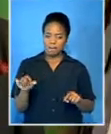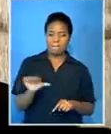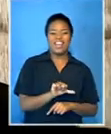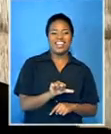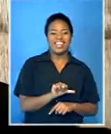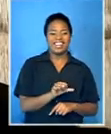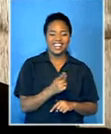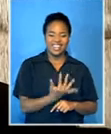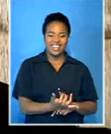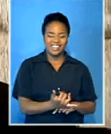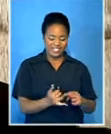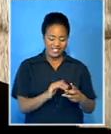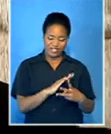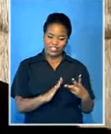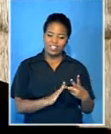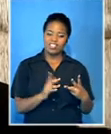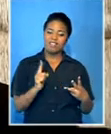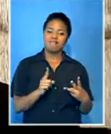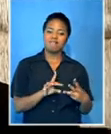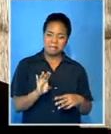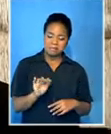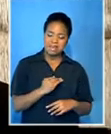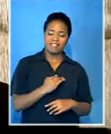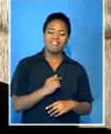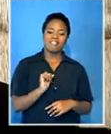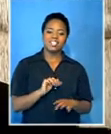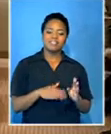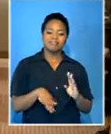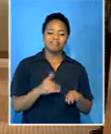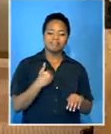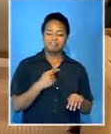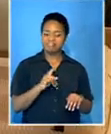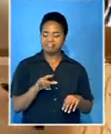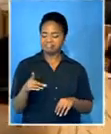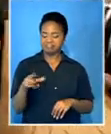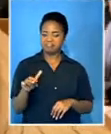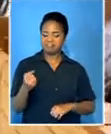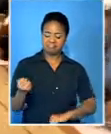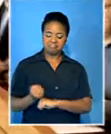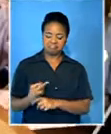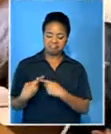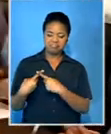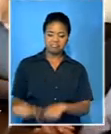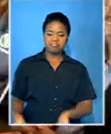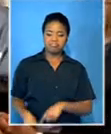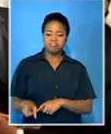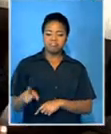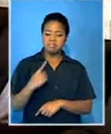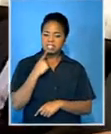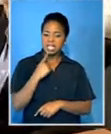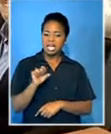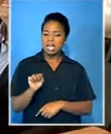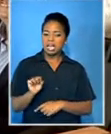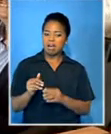and Theo Kutzie have become disillusioned with the DA. They cited the party's flip-flop on the